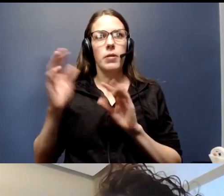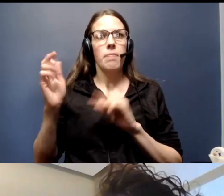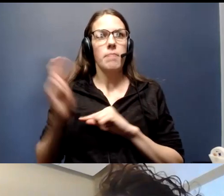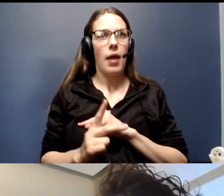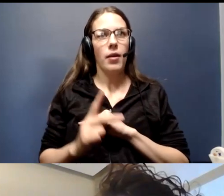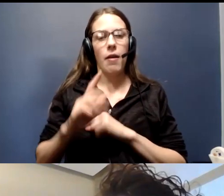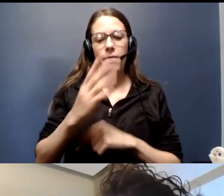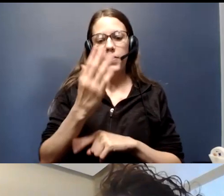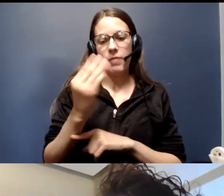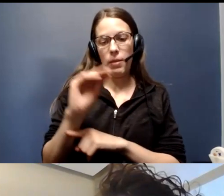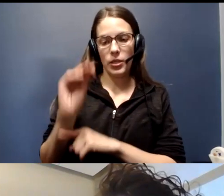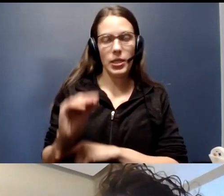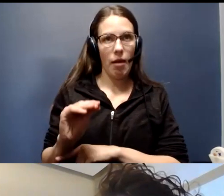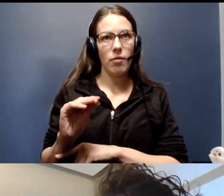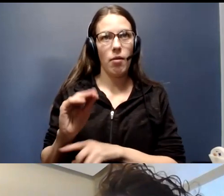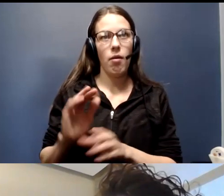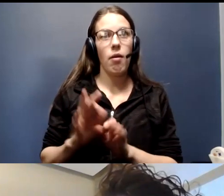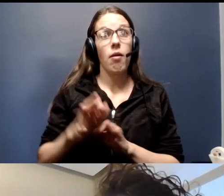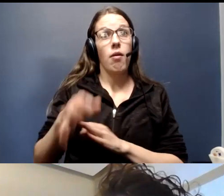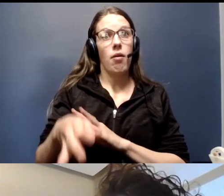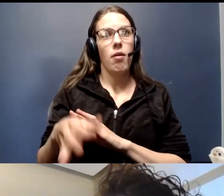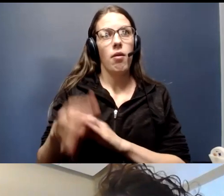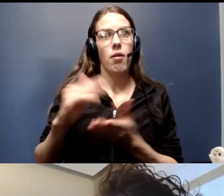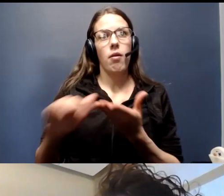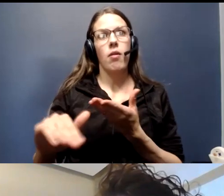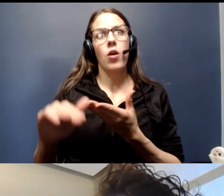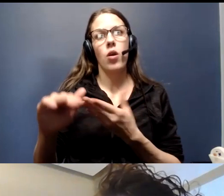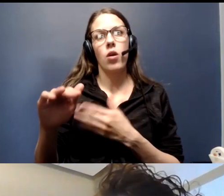and so far, only four have returned.